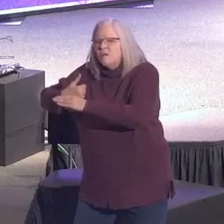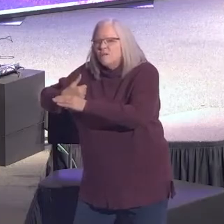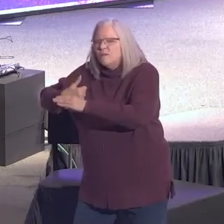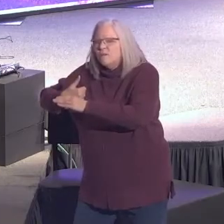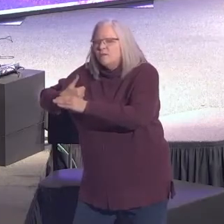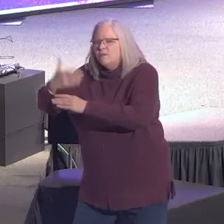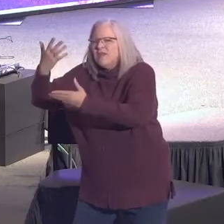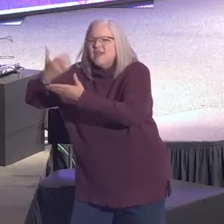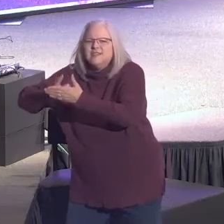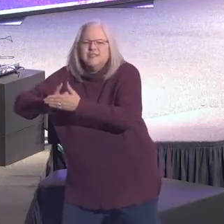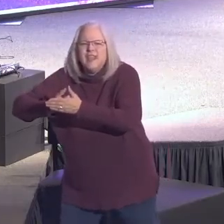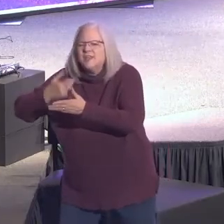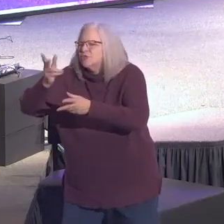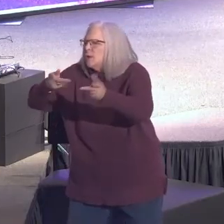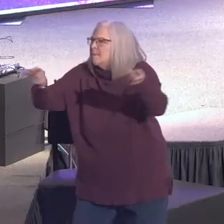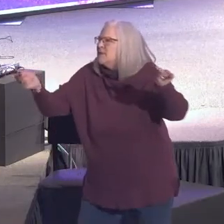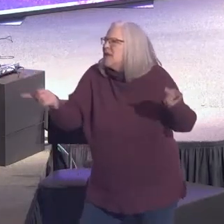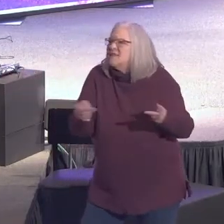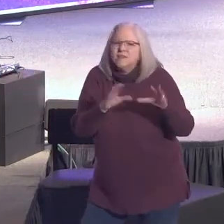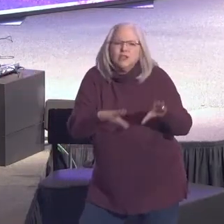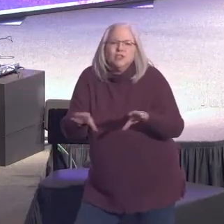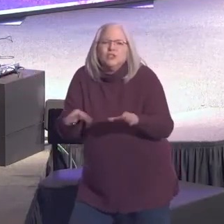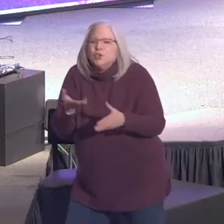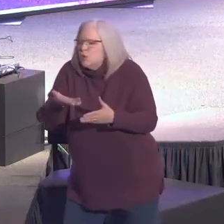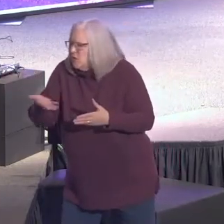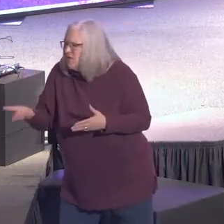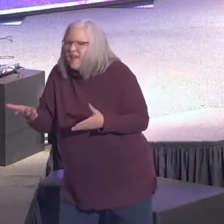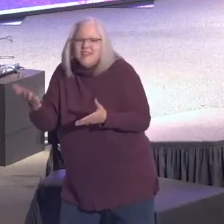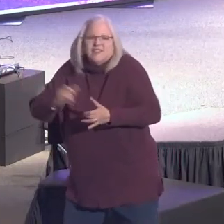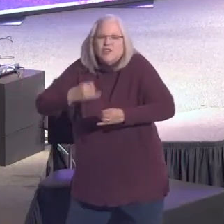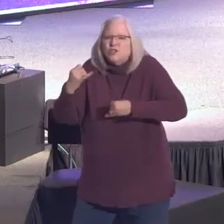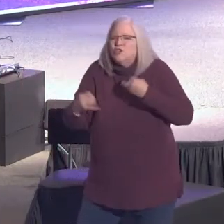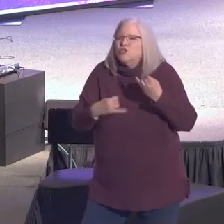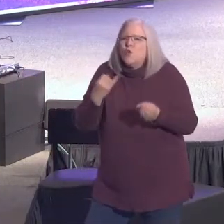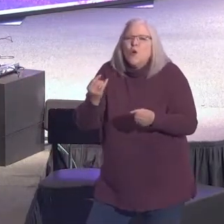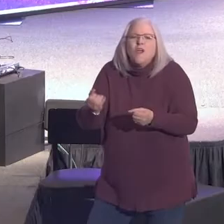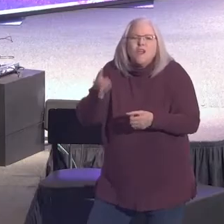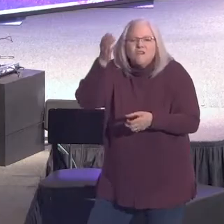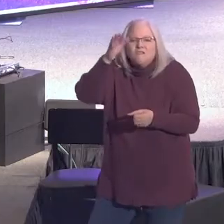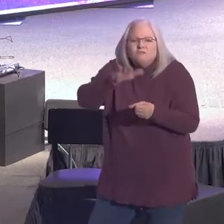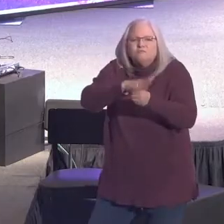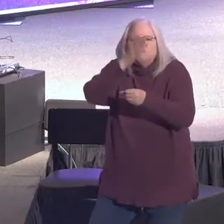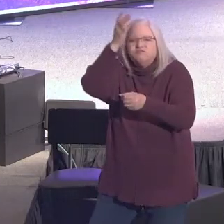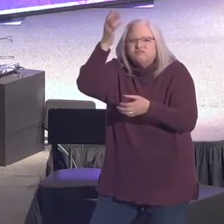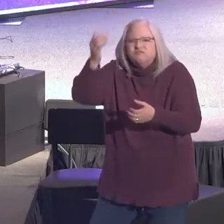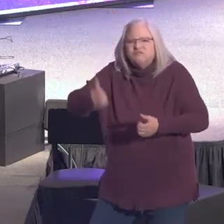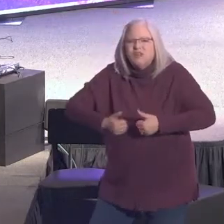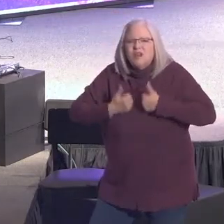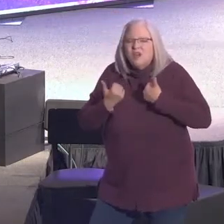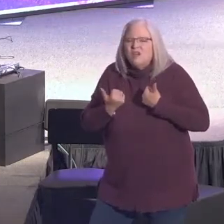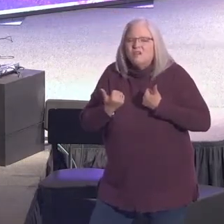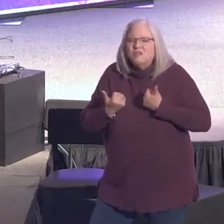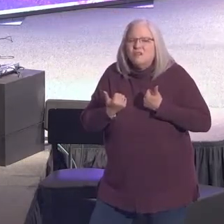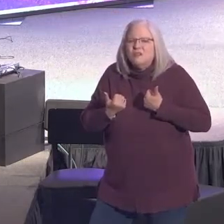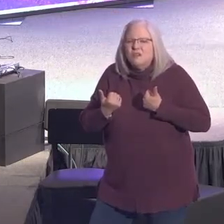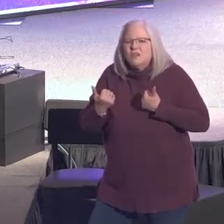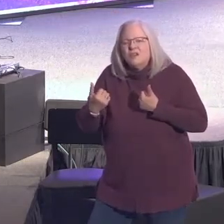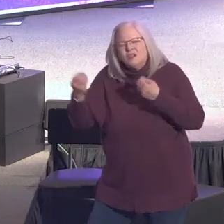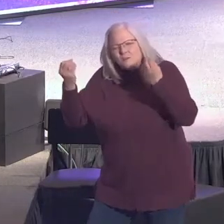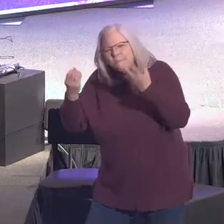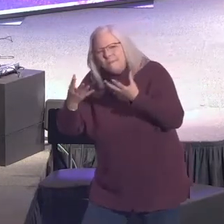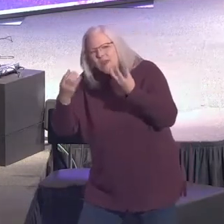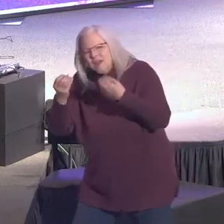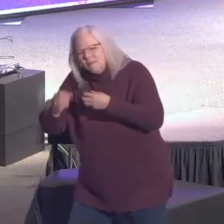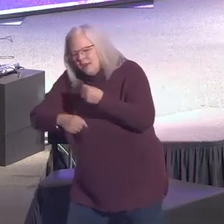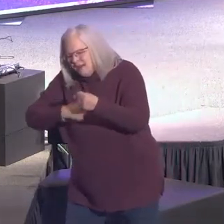He takes her to Europe and they do all kinds of things together. have a joyous life together. And then years later, she's